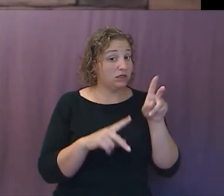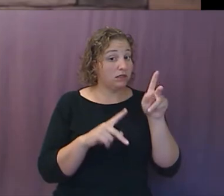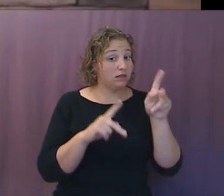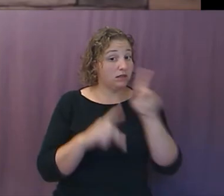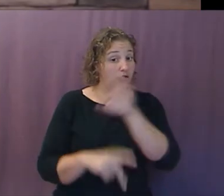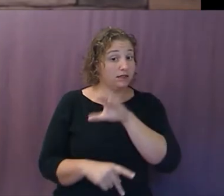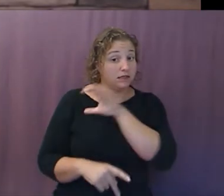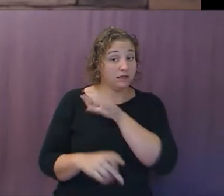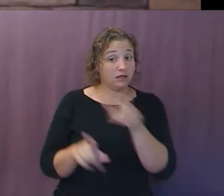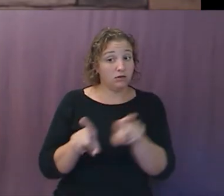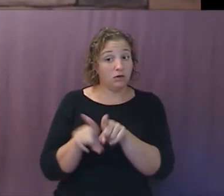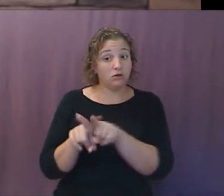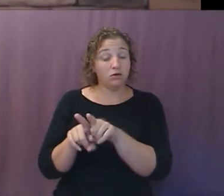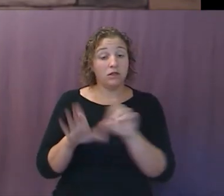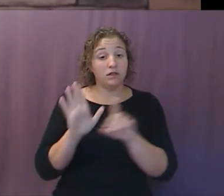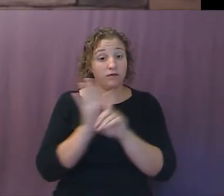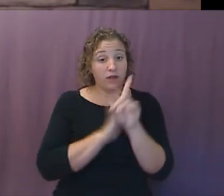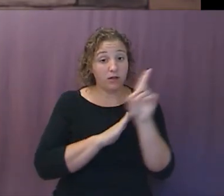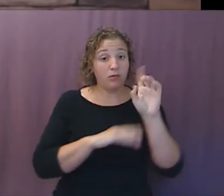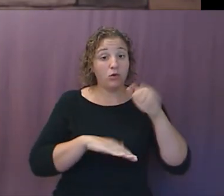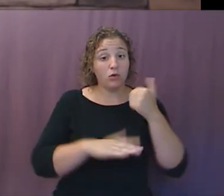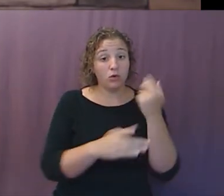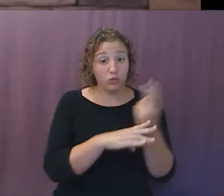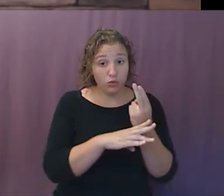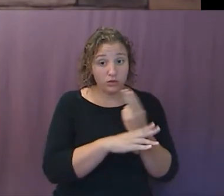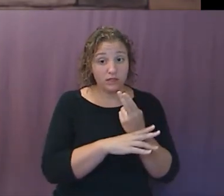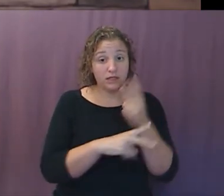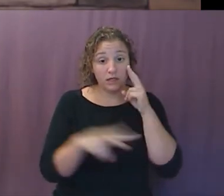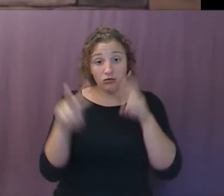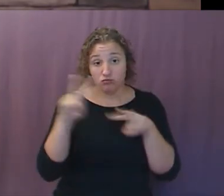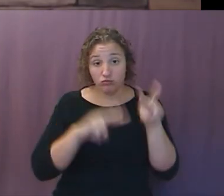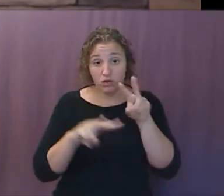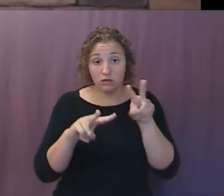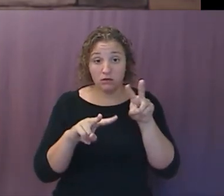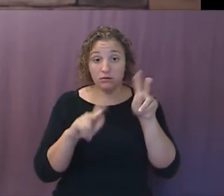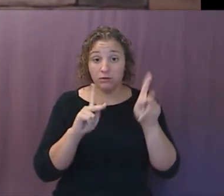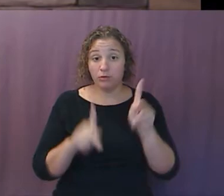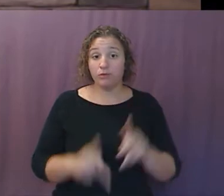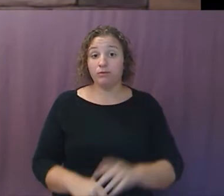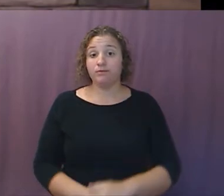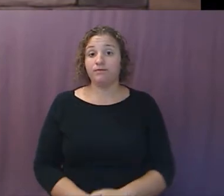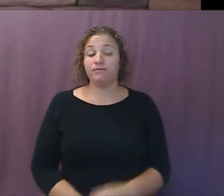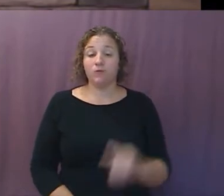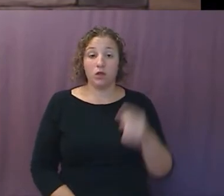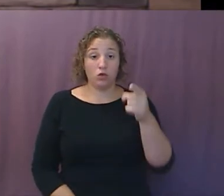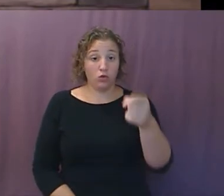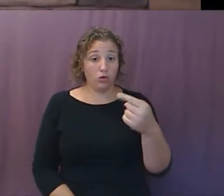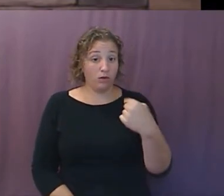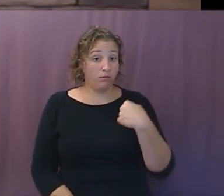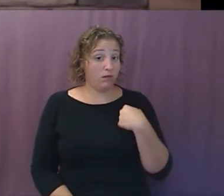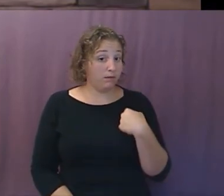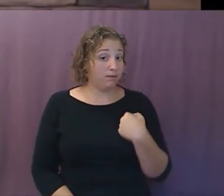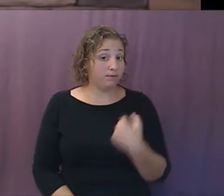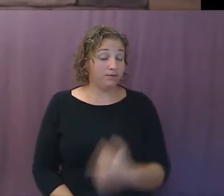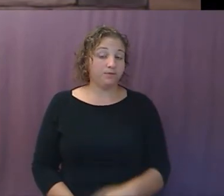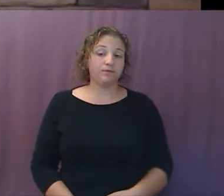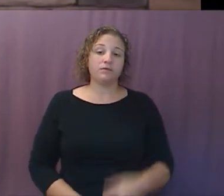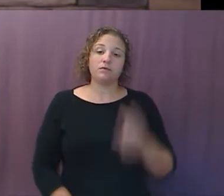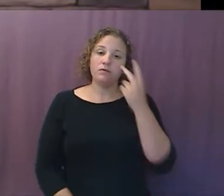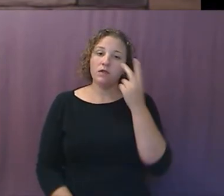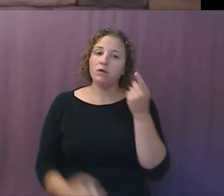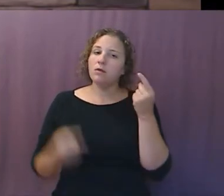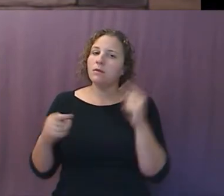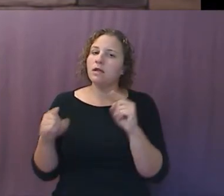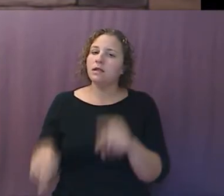developed or now deployed that are also watching out on you and me. You see, where we're headed